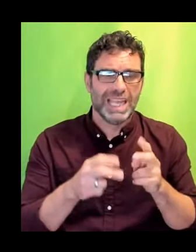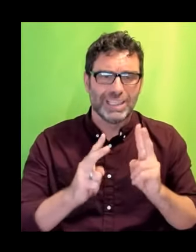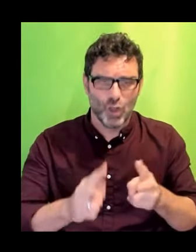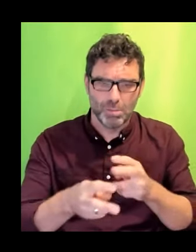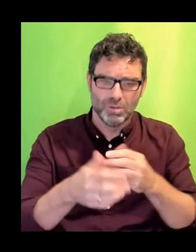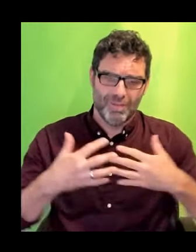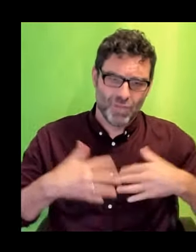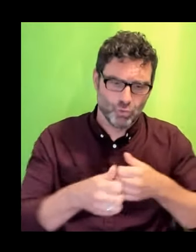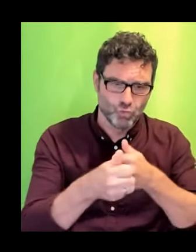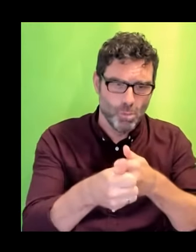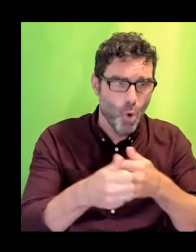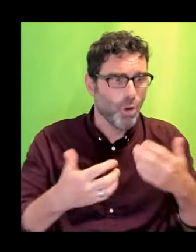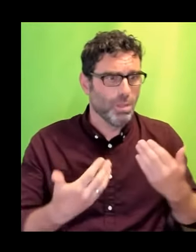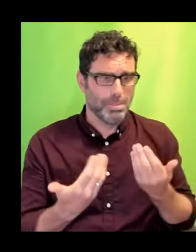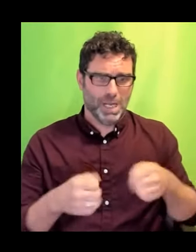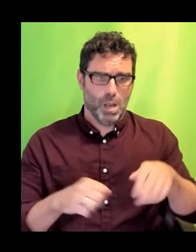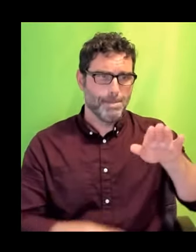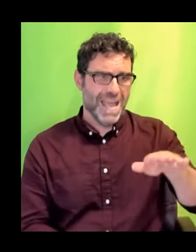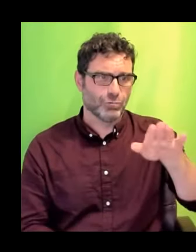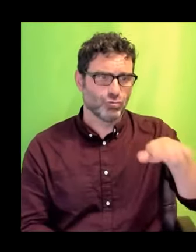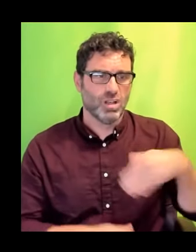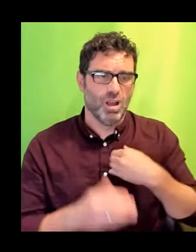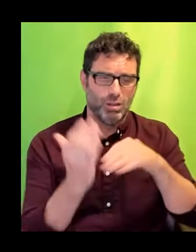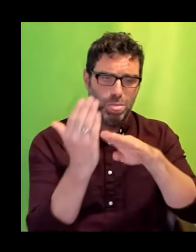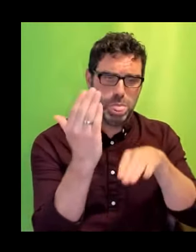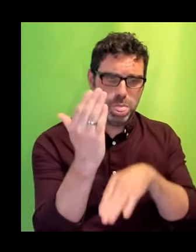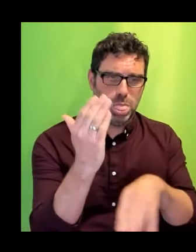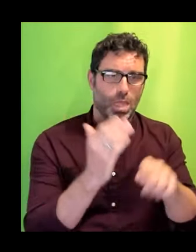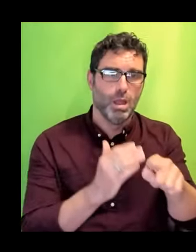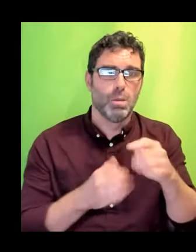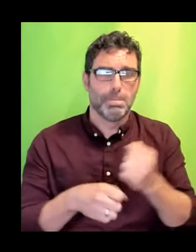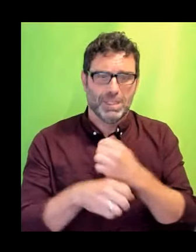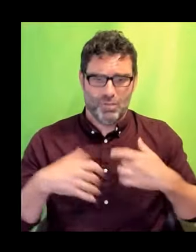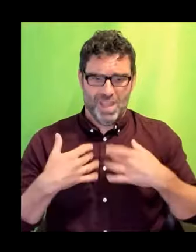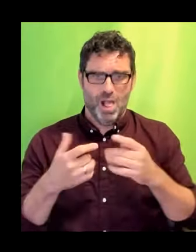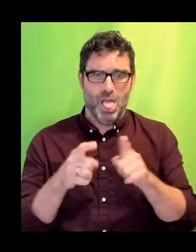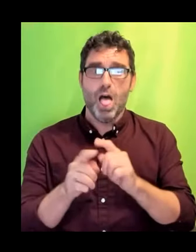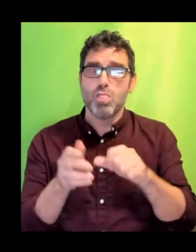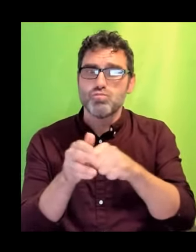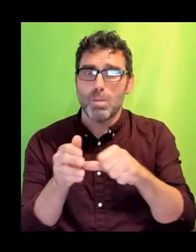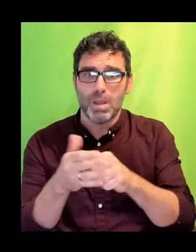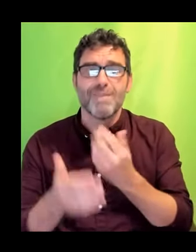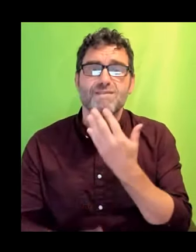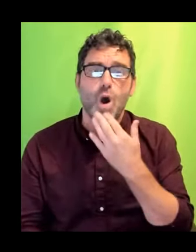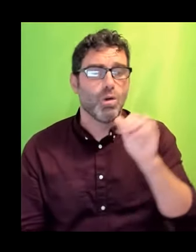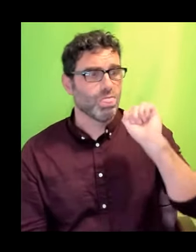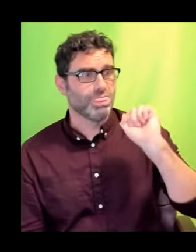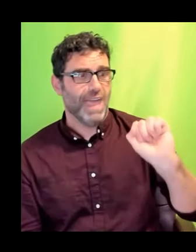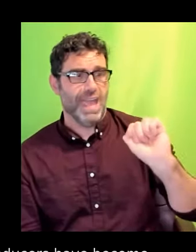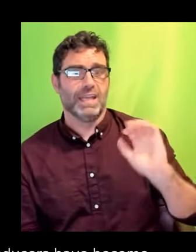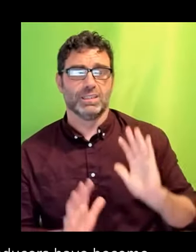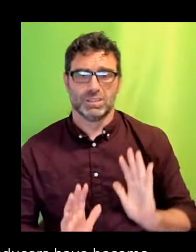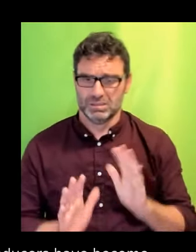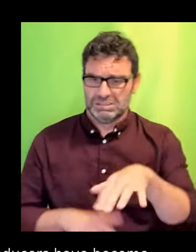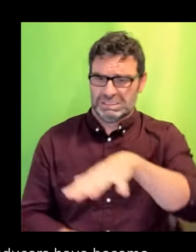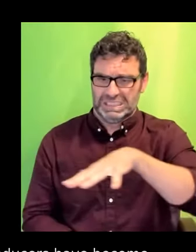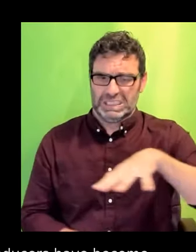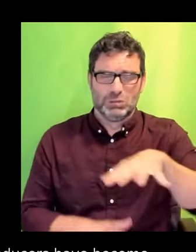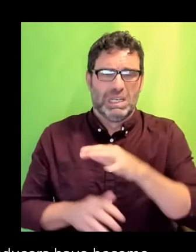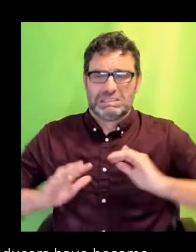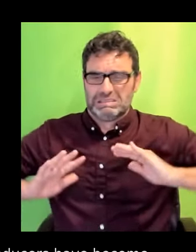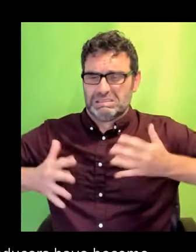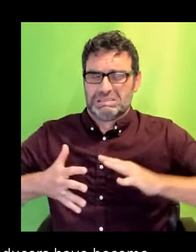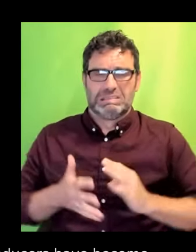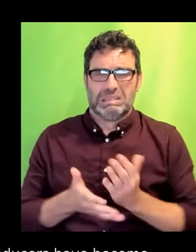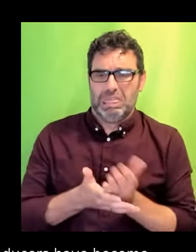patronised. Where they're made to feel like they're they're the ones that's made the situation uncomfortable. And in one very